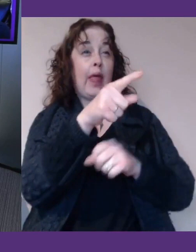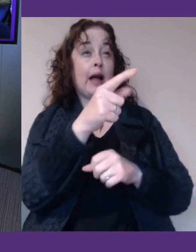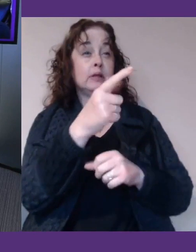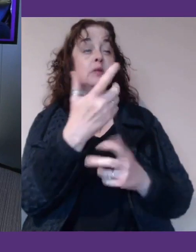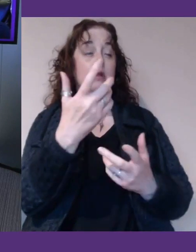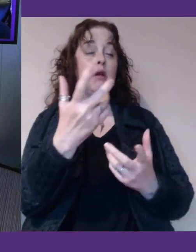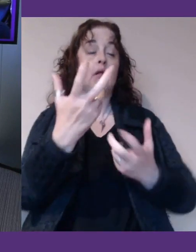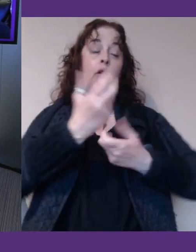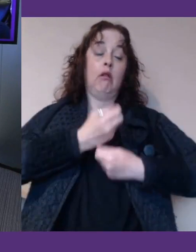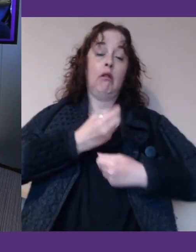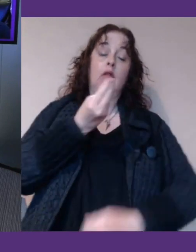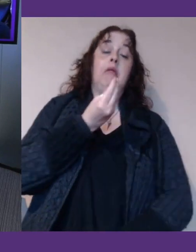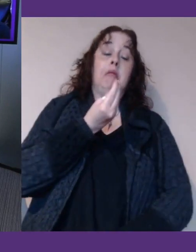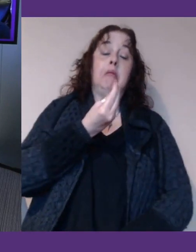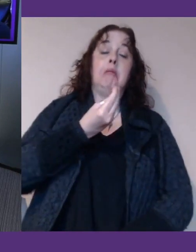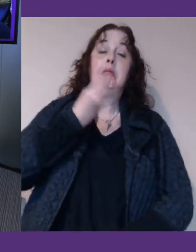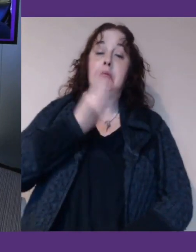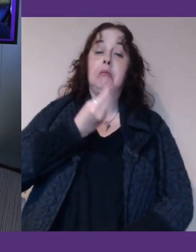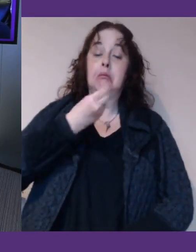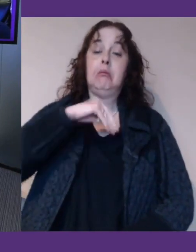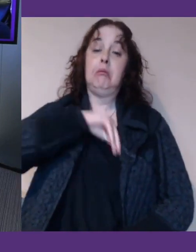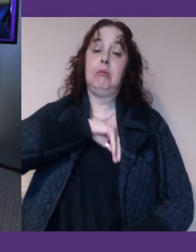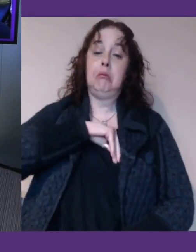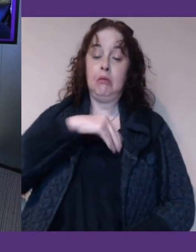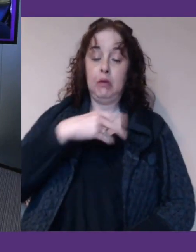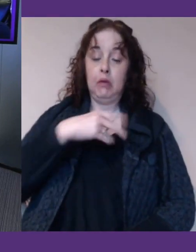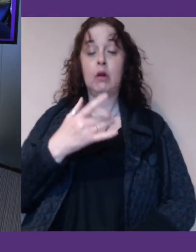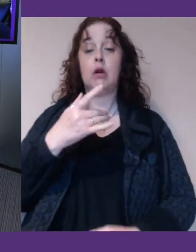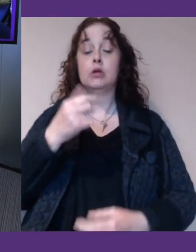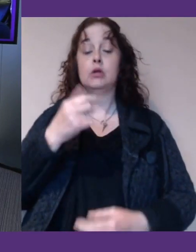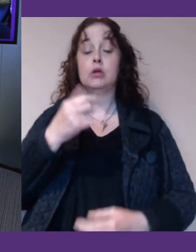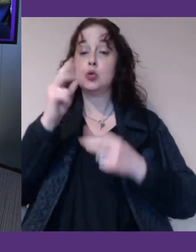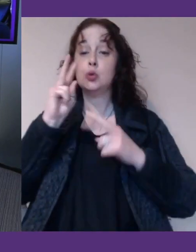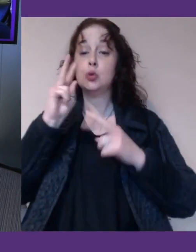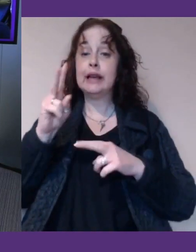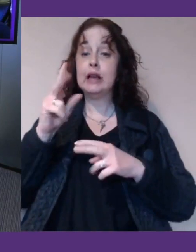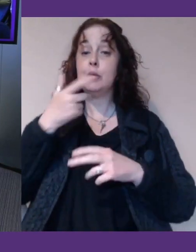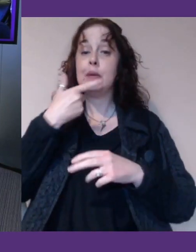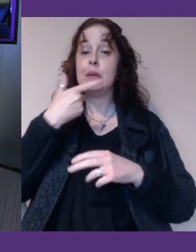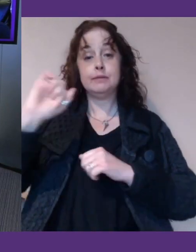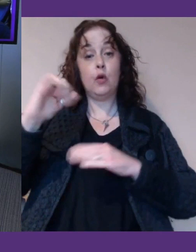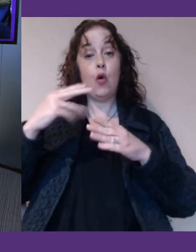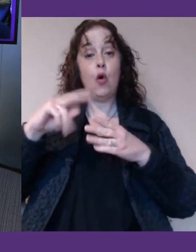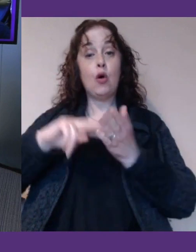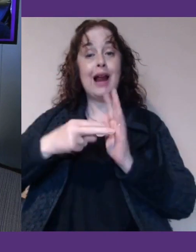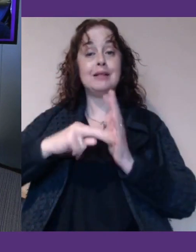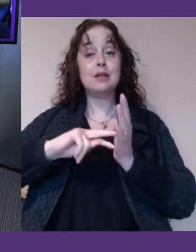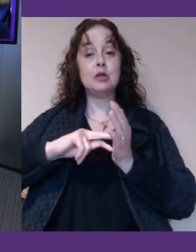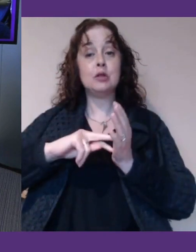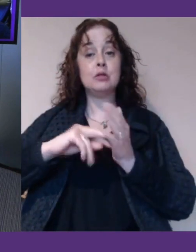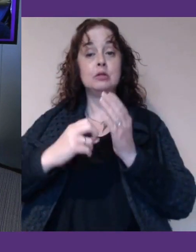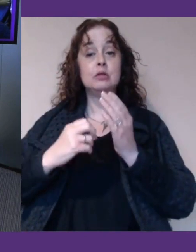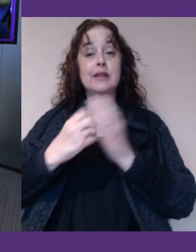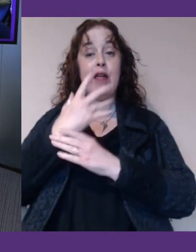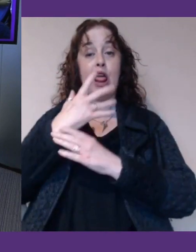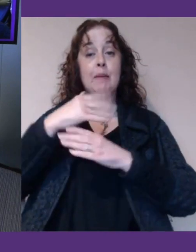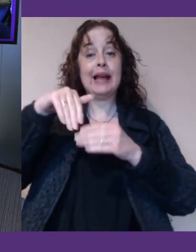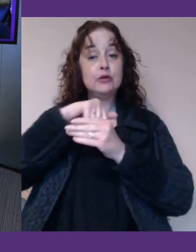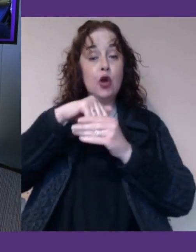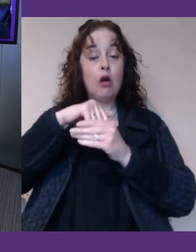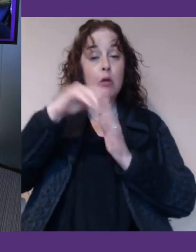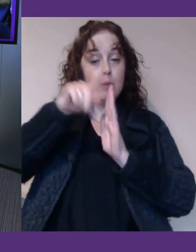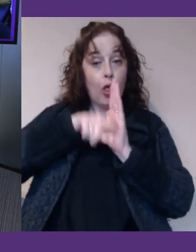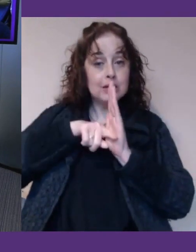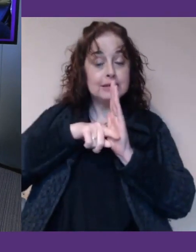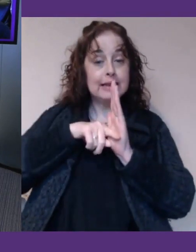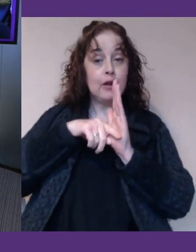great to see is when people within their organisations are developing an internal policy or an internal strategy, and they